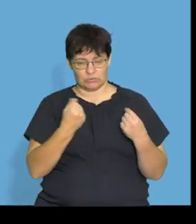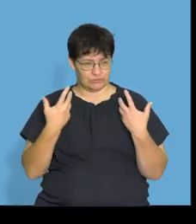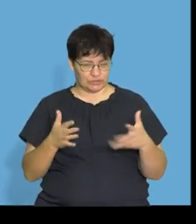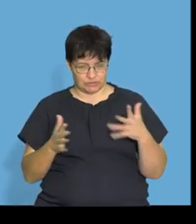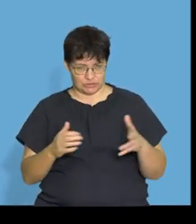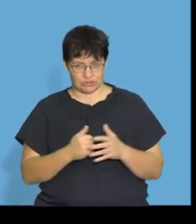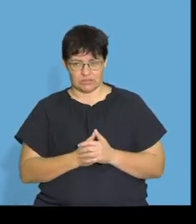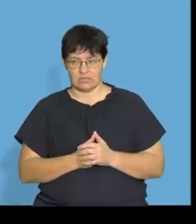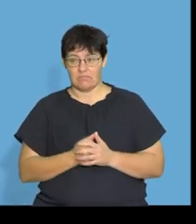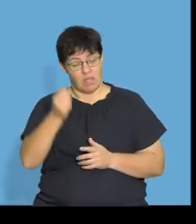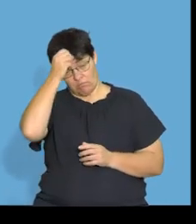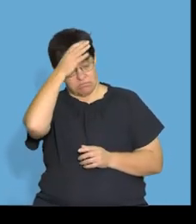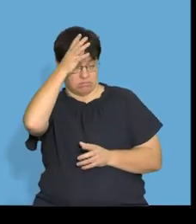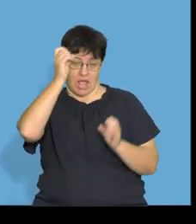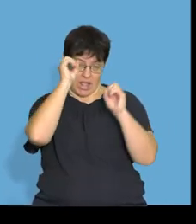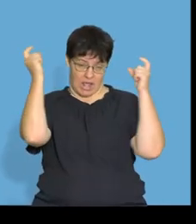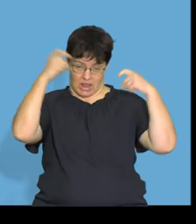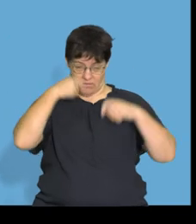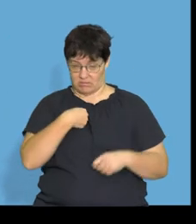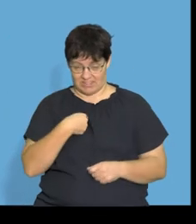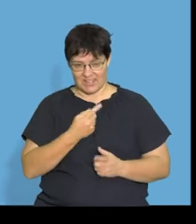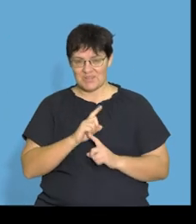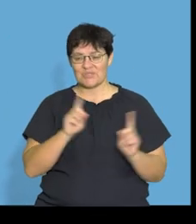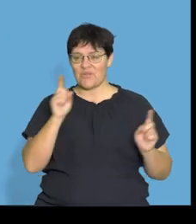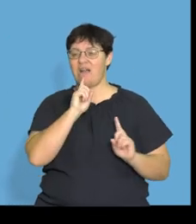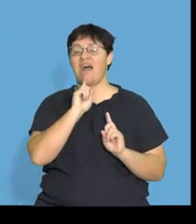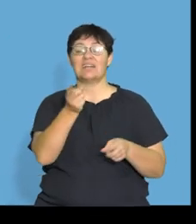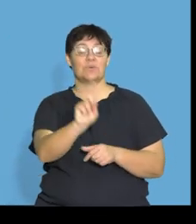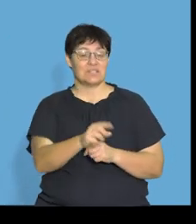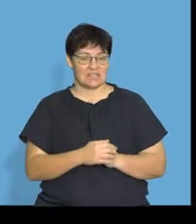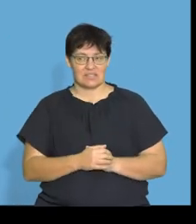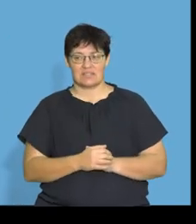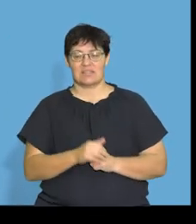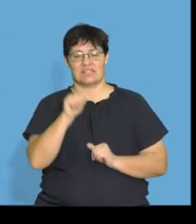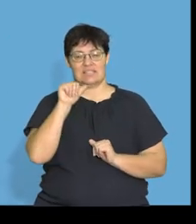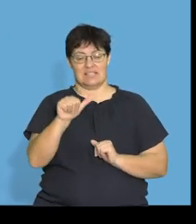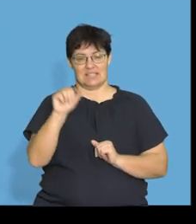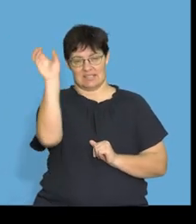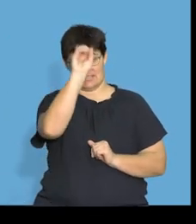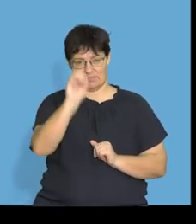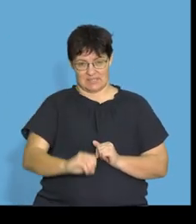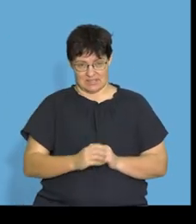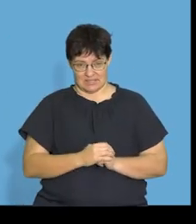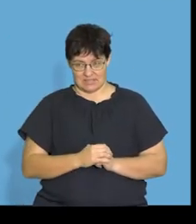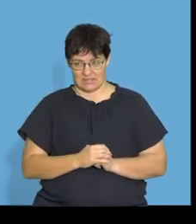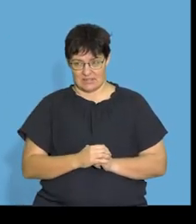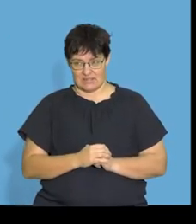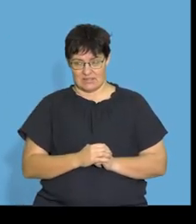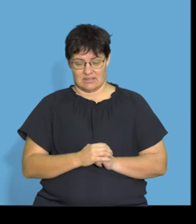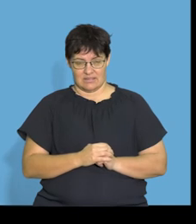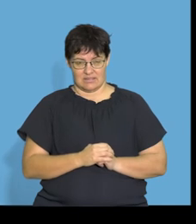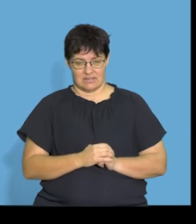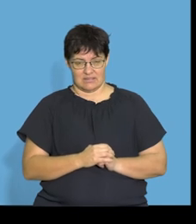don't have this miraculous brain. And your answer should have been six. Six what?